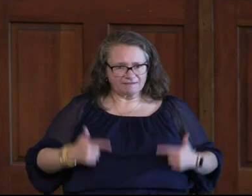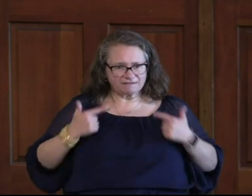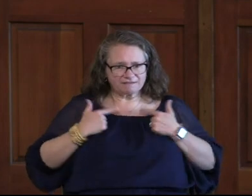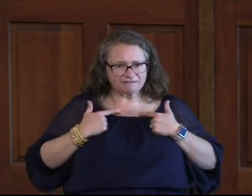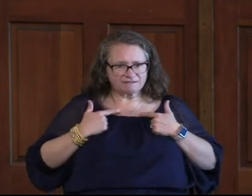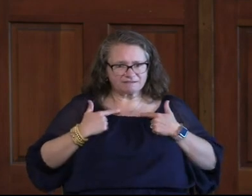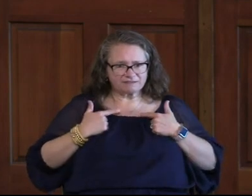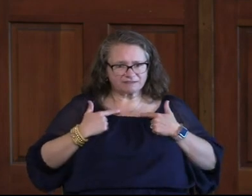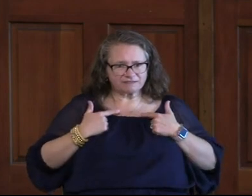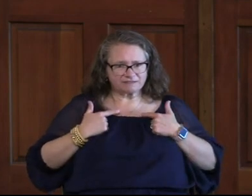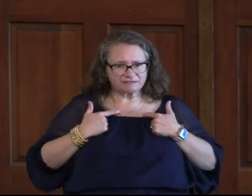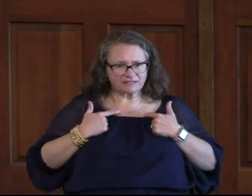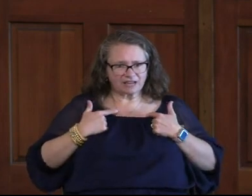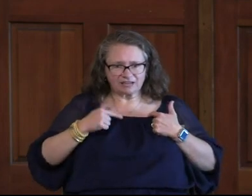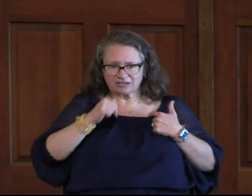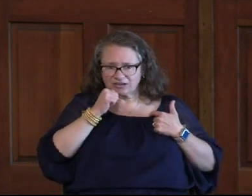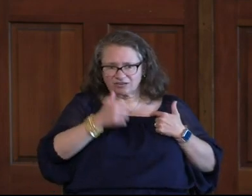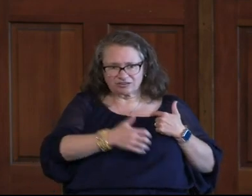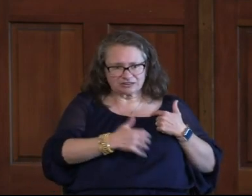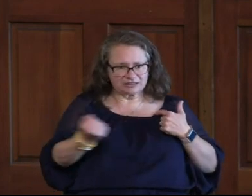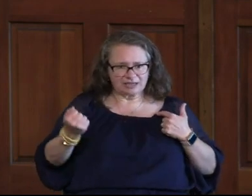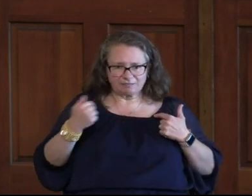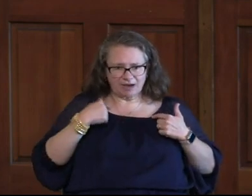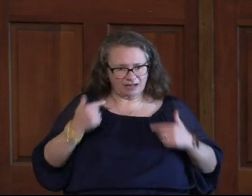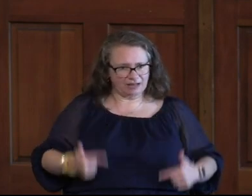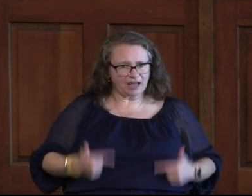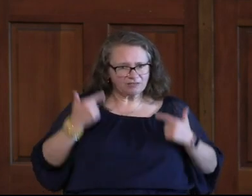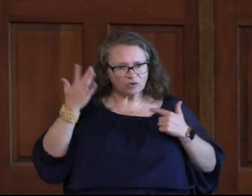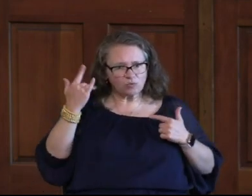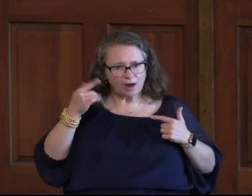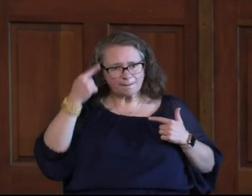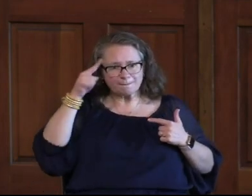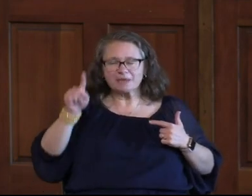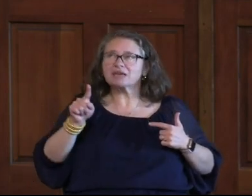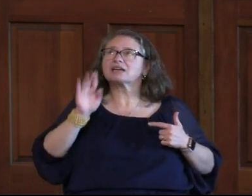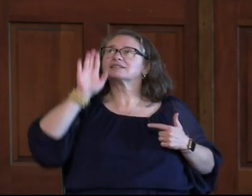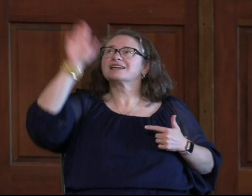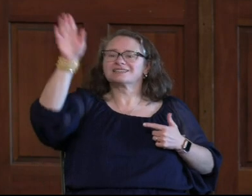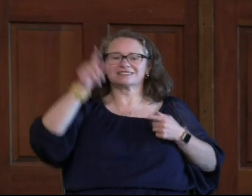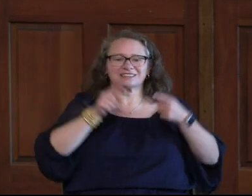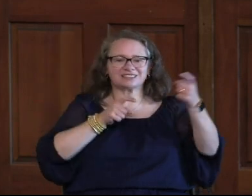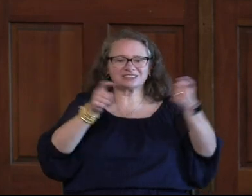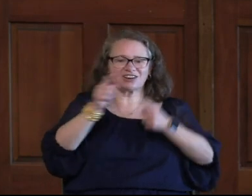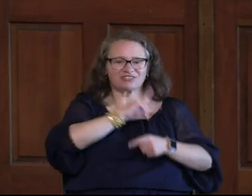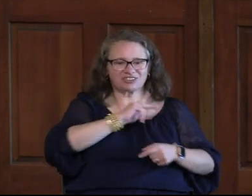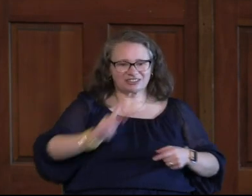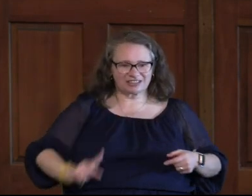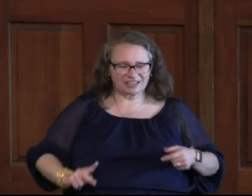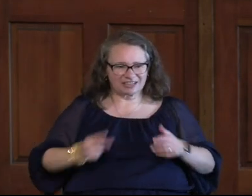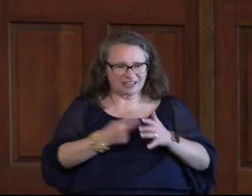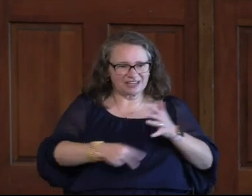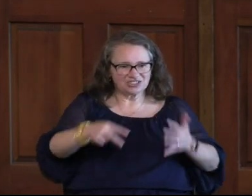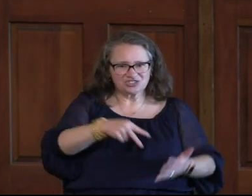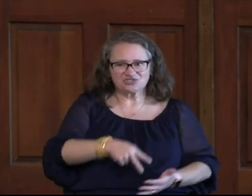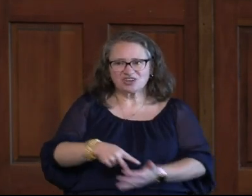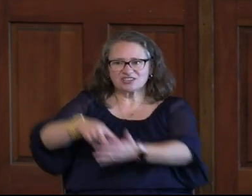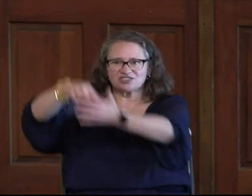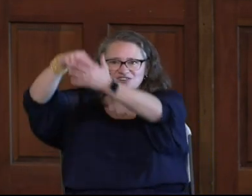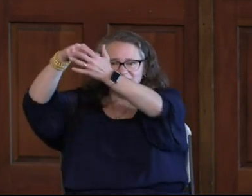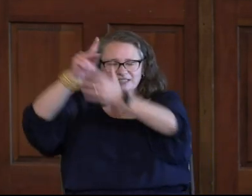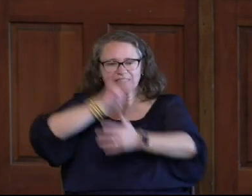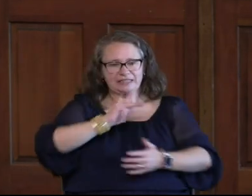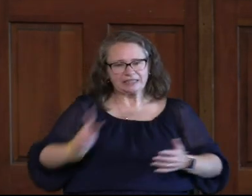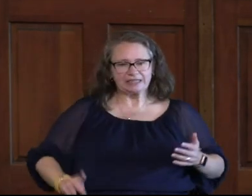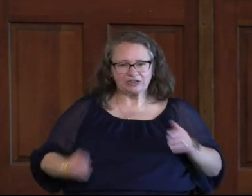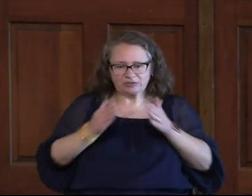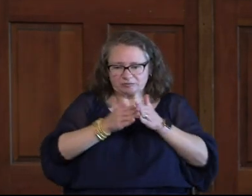No Give My Life But You Are Going Take It Why Because He's The Sovereign King And He's The Resurrected King Who Is At The